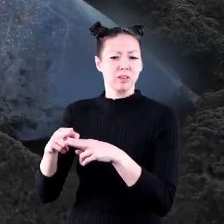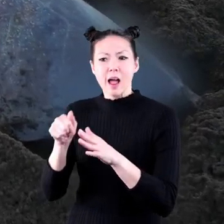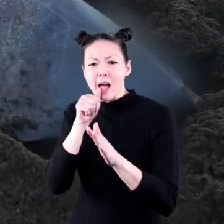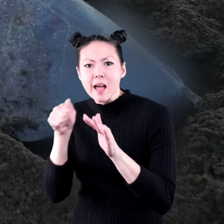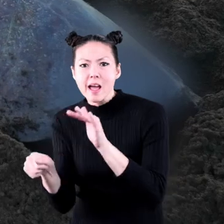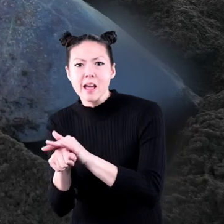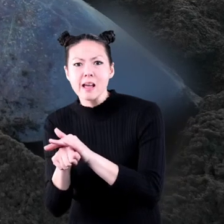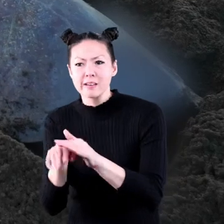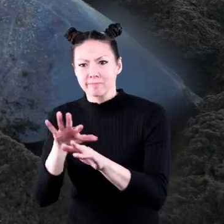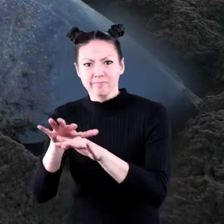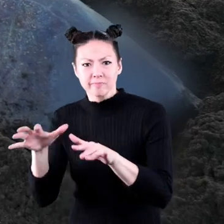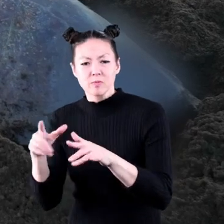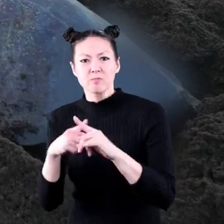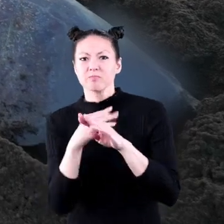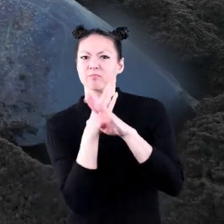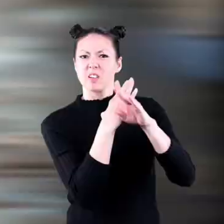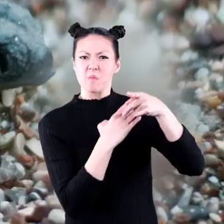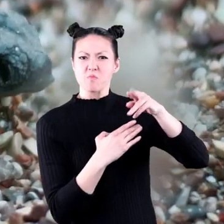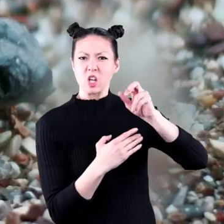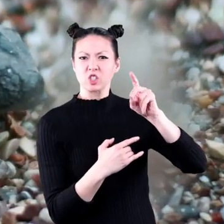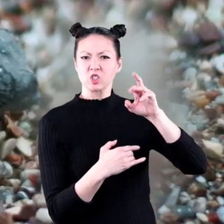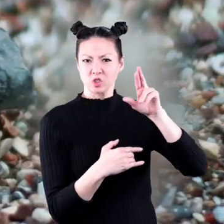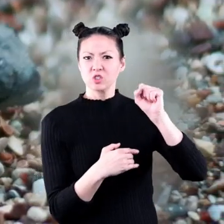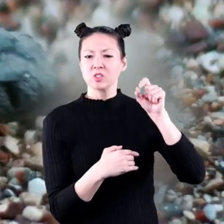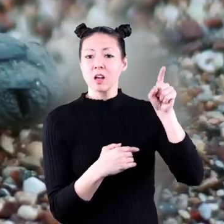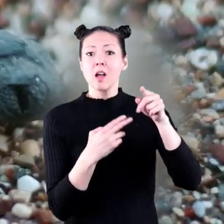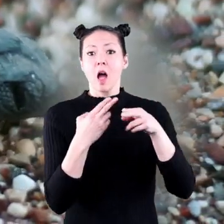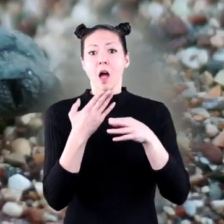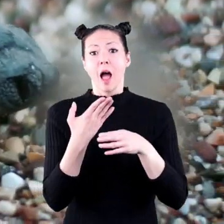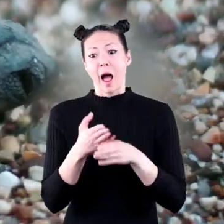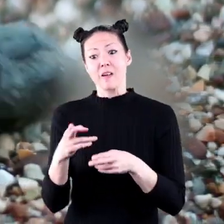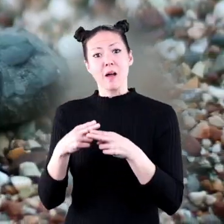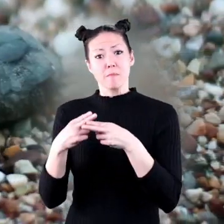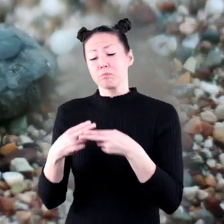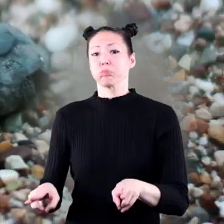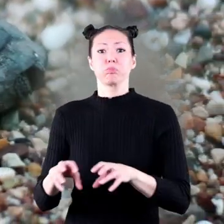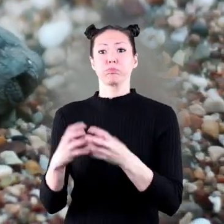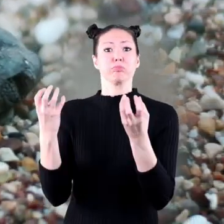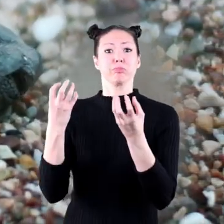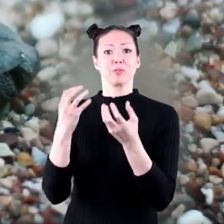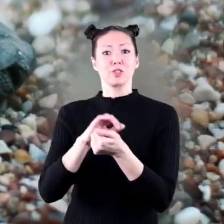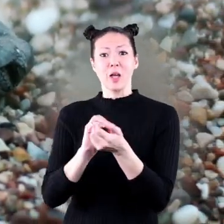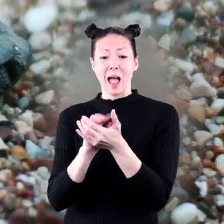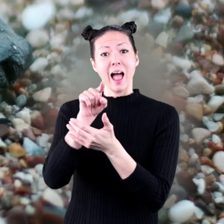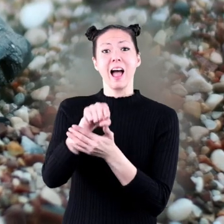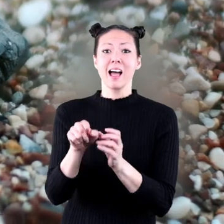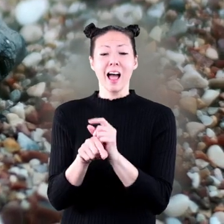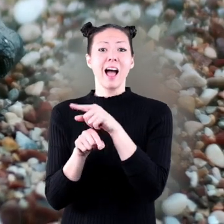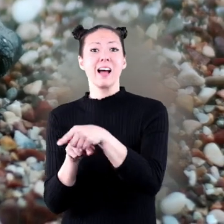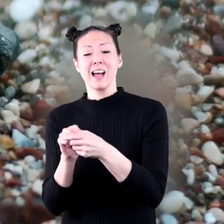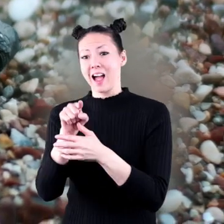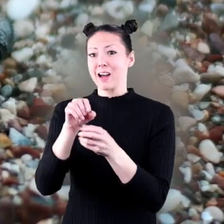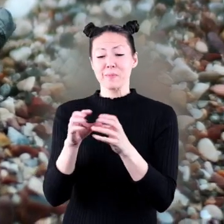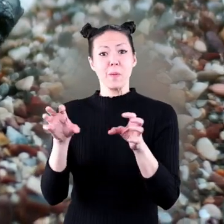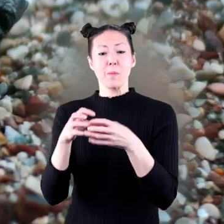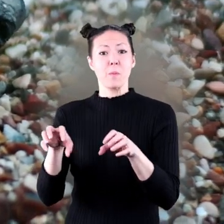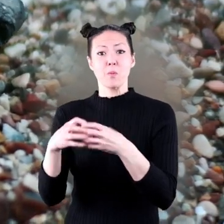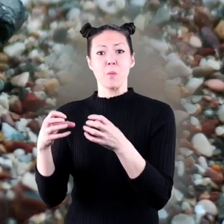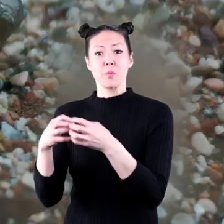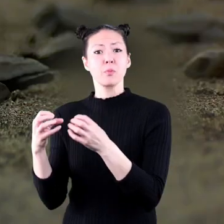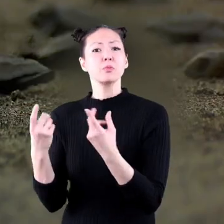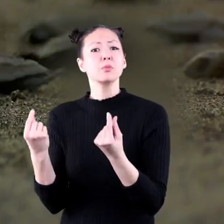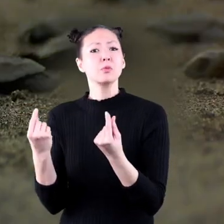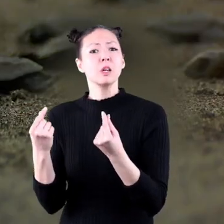hide the nest from predators. Once the hatchlings are born, they must then dig their way out of the nest.